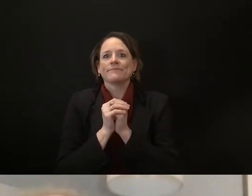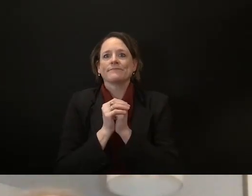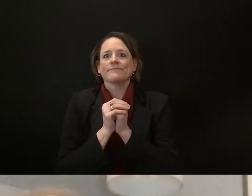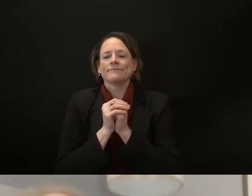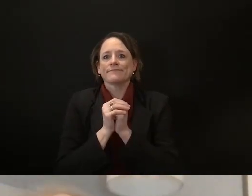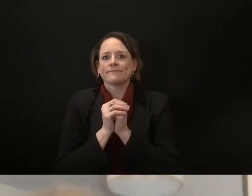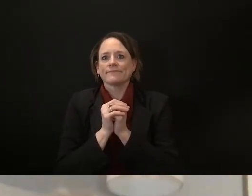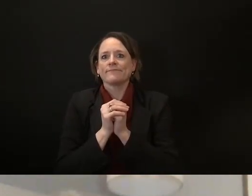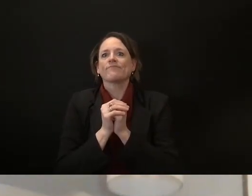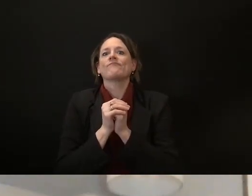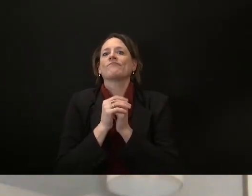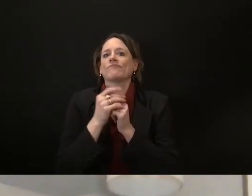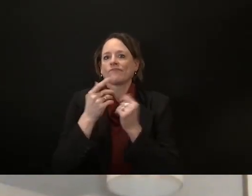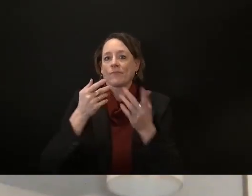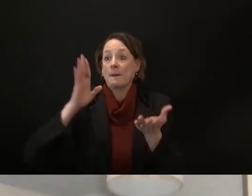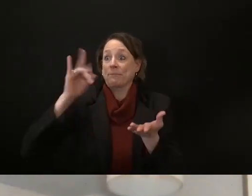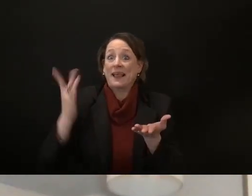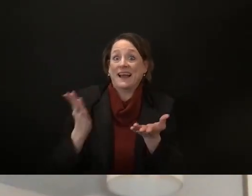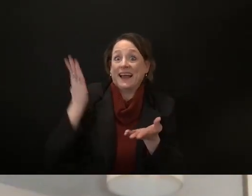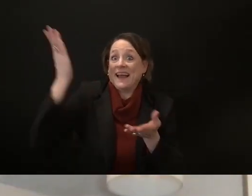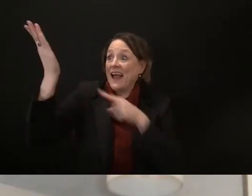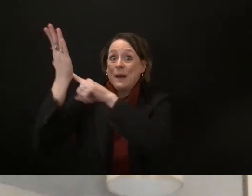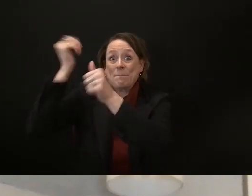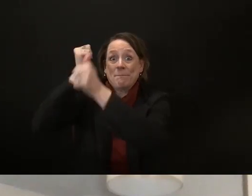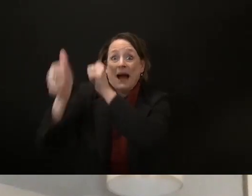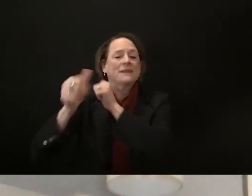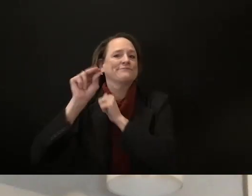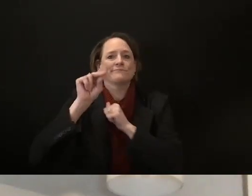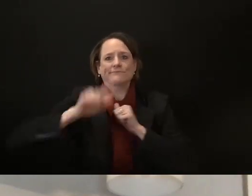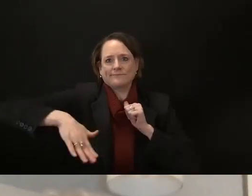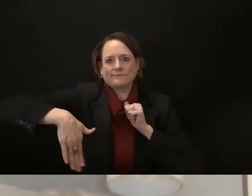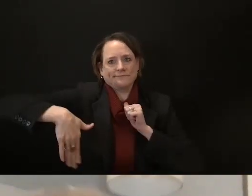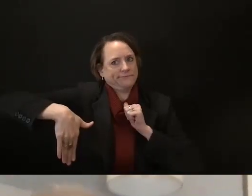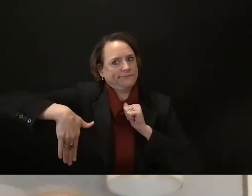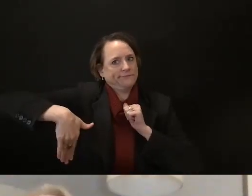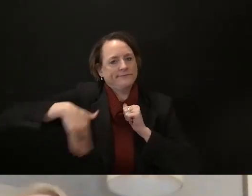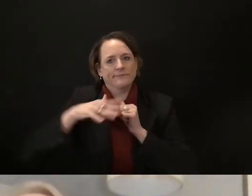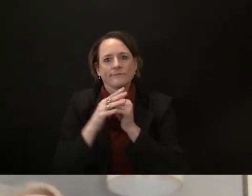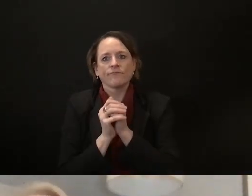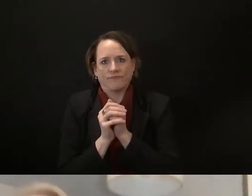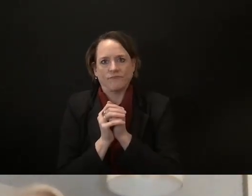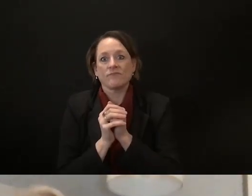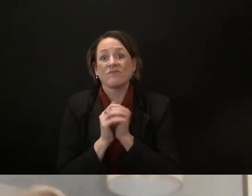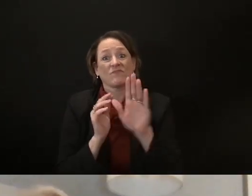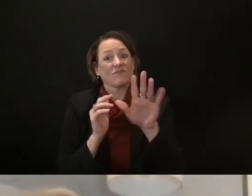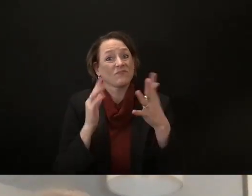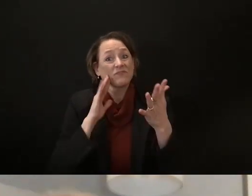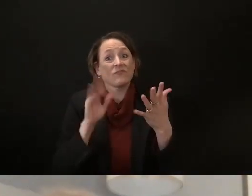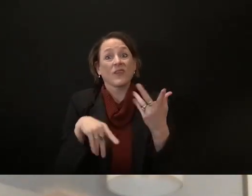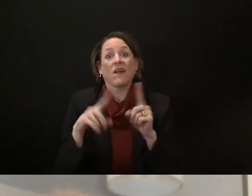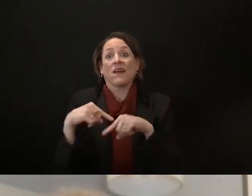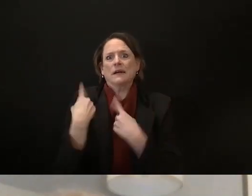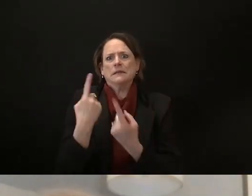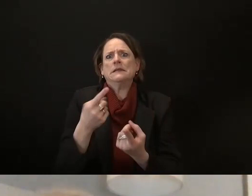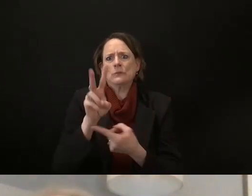a long drought where if you're keeping score at home we are now on 292 days since the last time something has passed